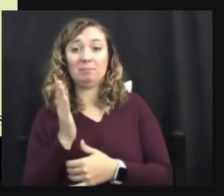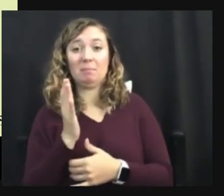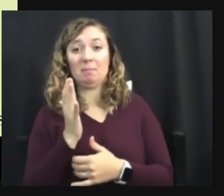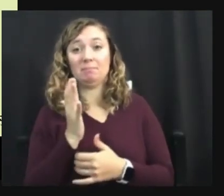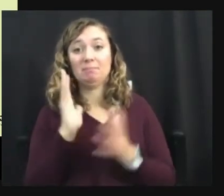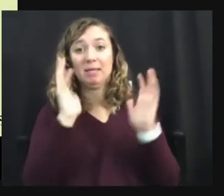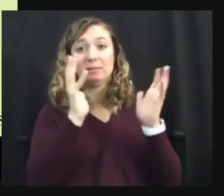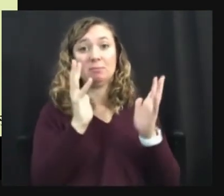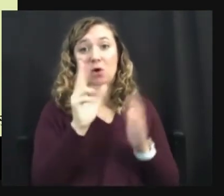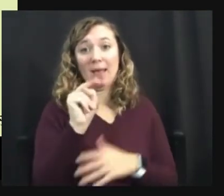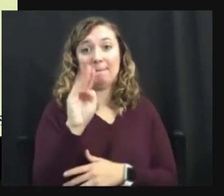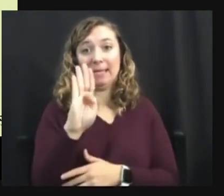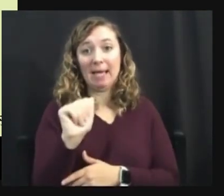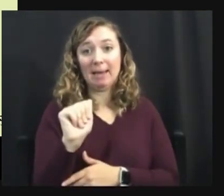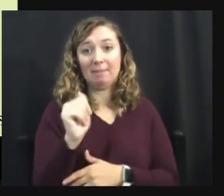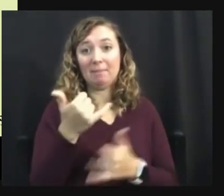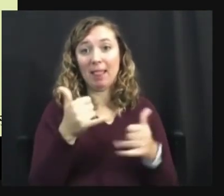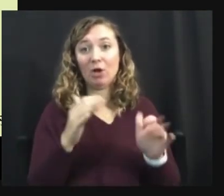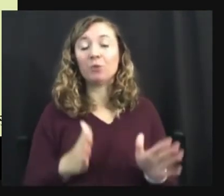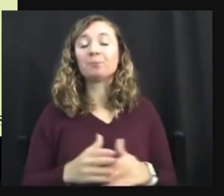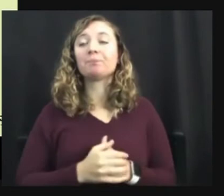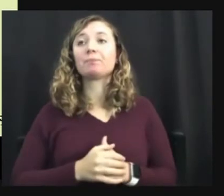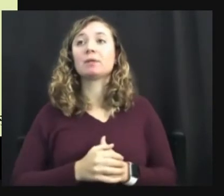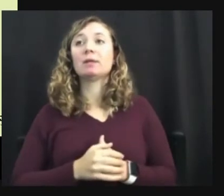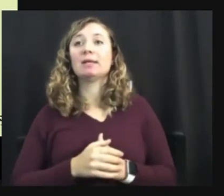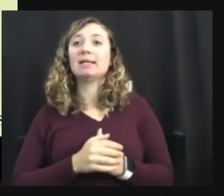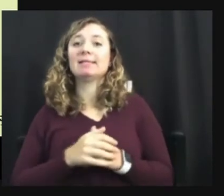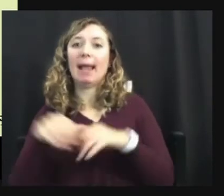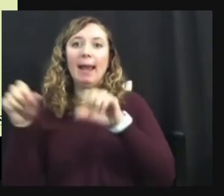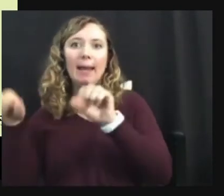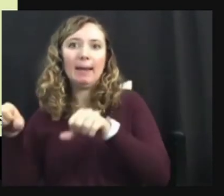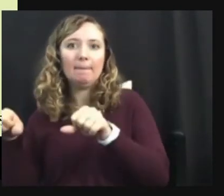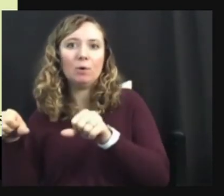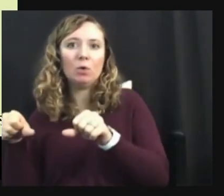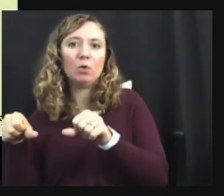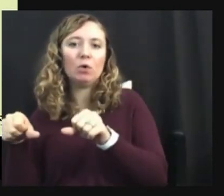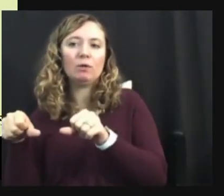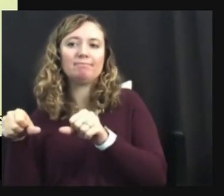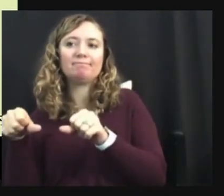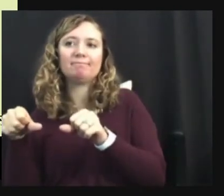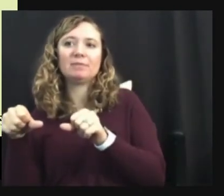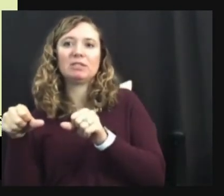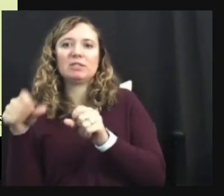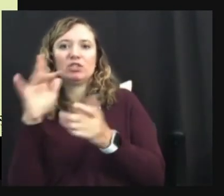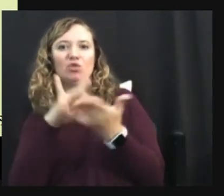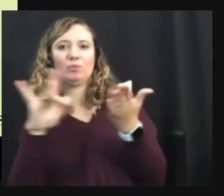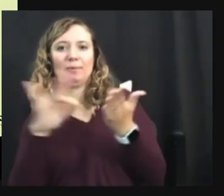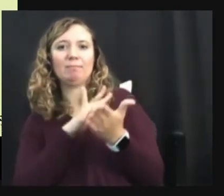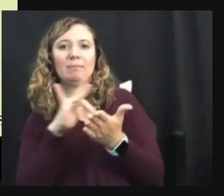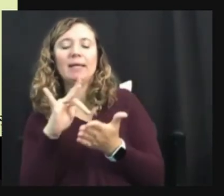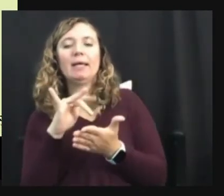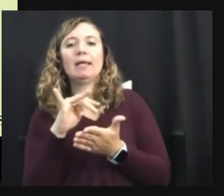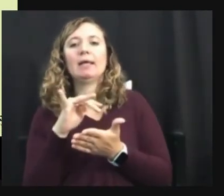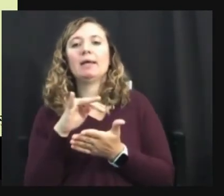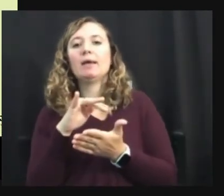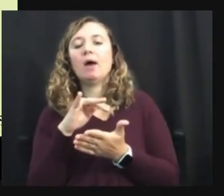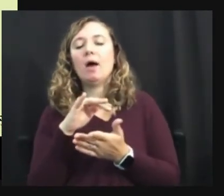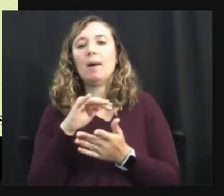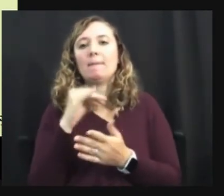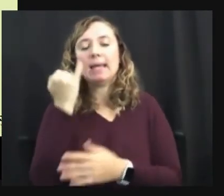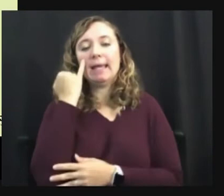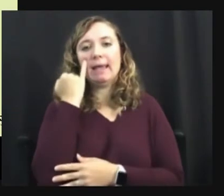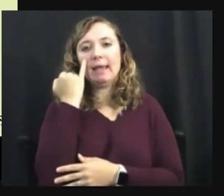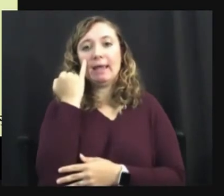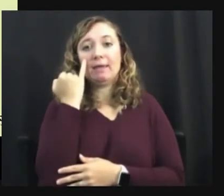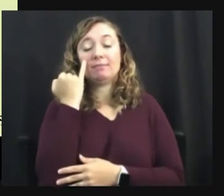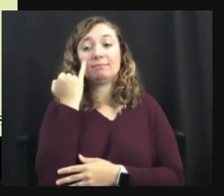to say, I should be able to do X. Um, you know, think about it from a perspective of your,